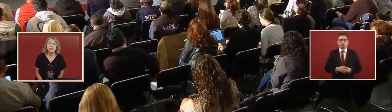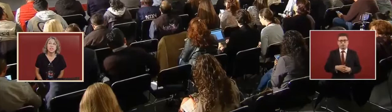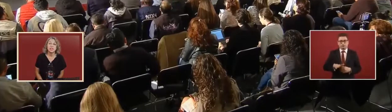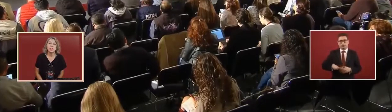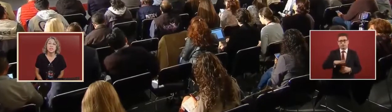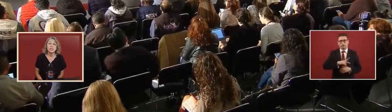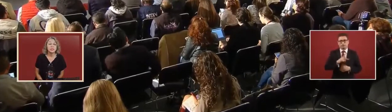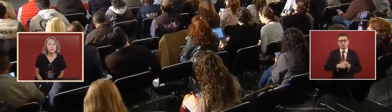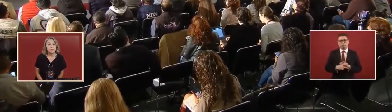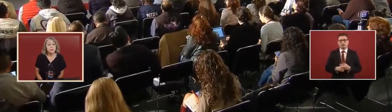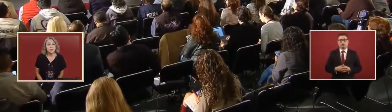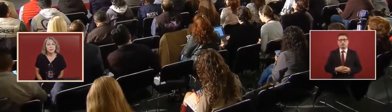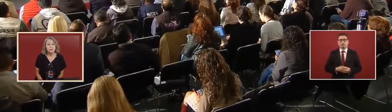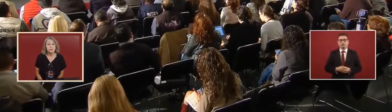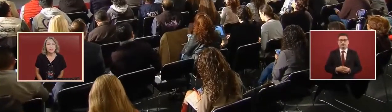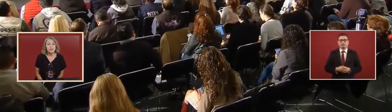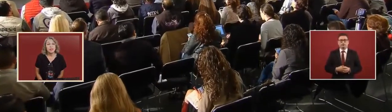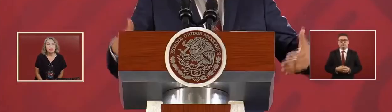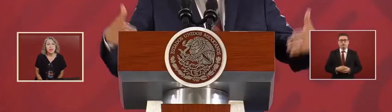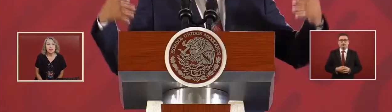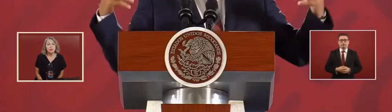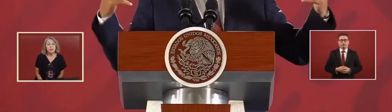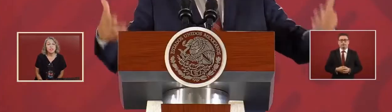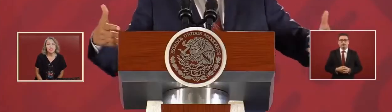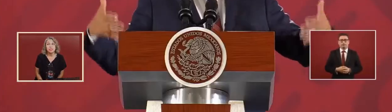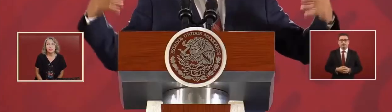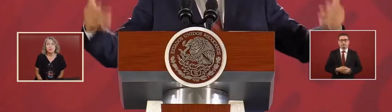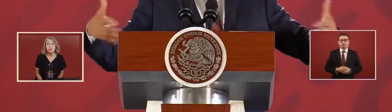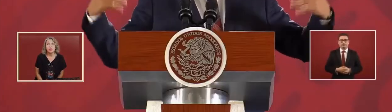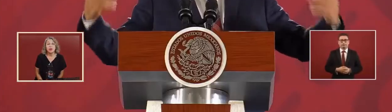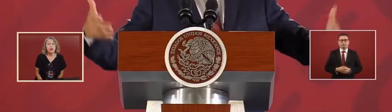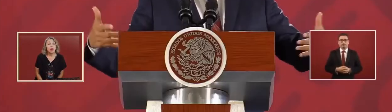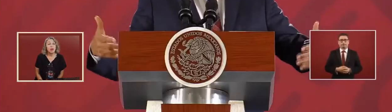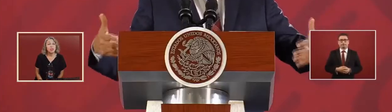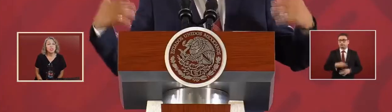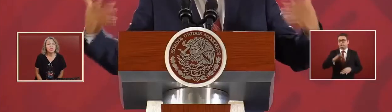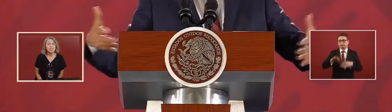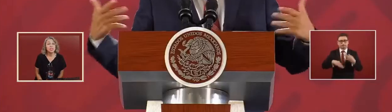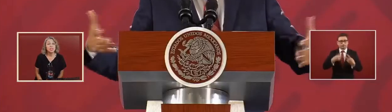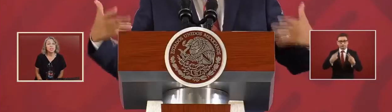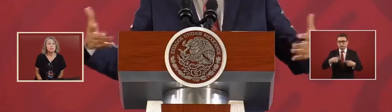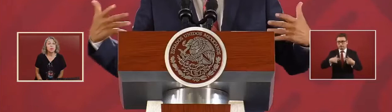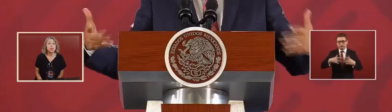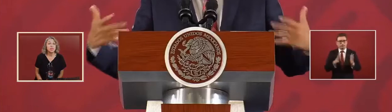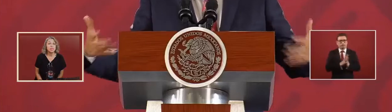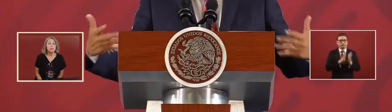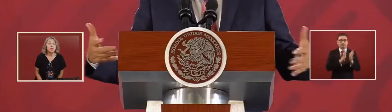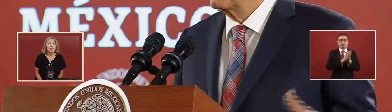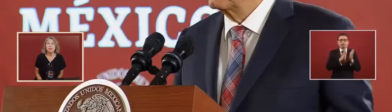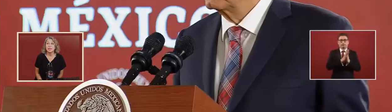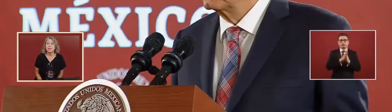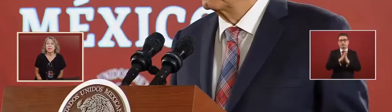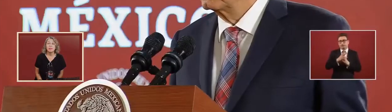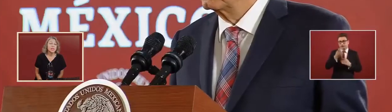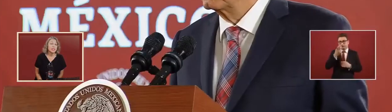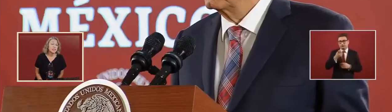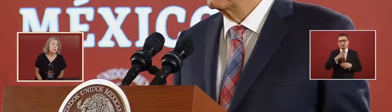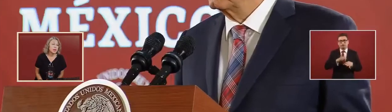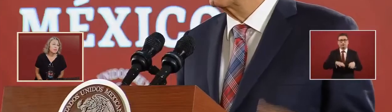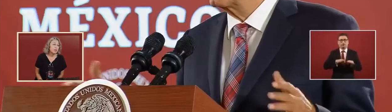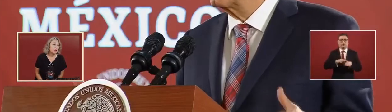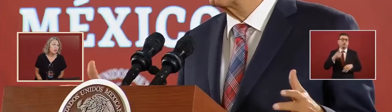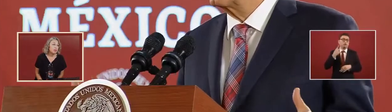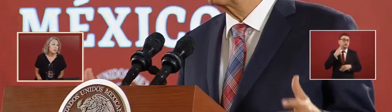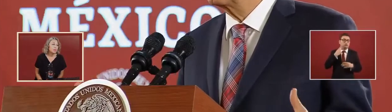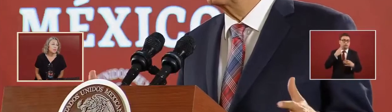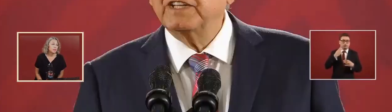That which all the citizens participate, because it's a matter for all. It's not